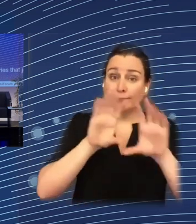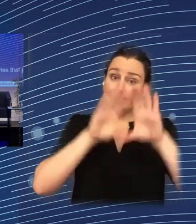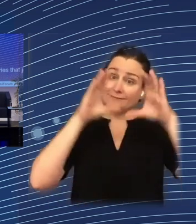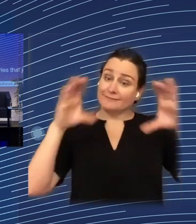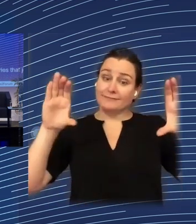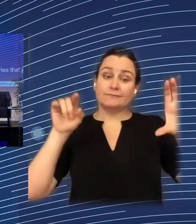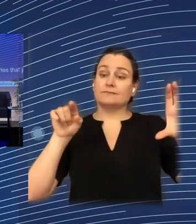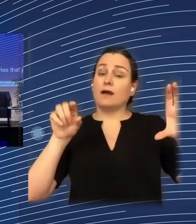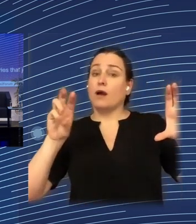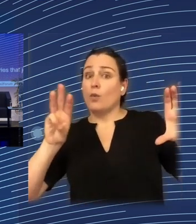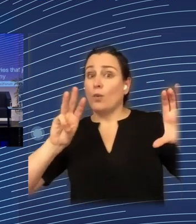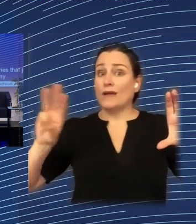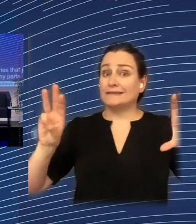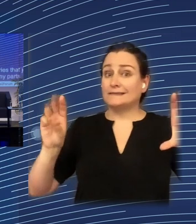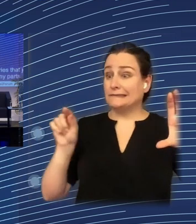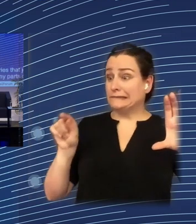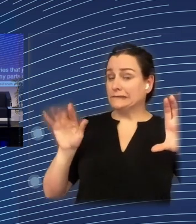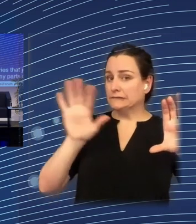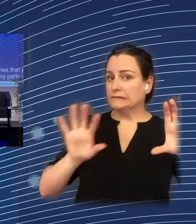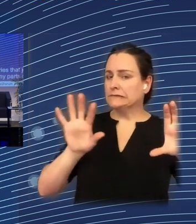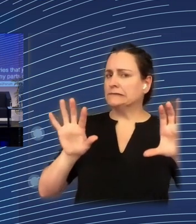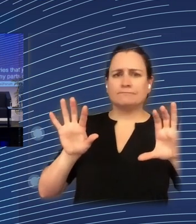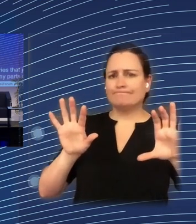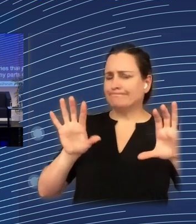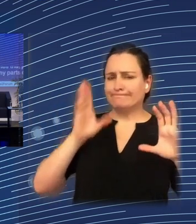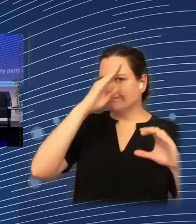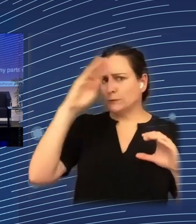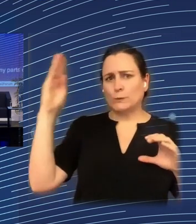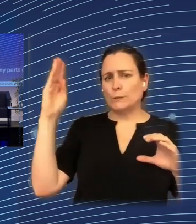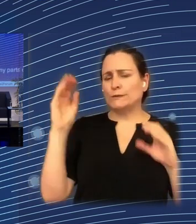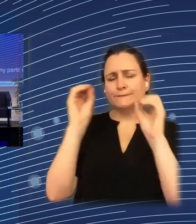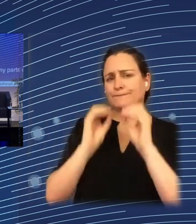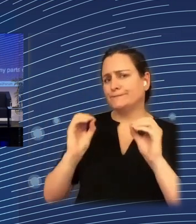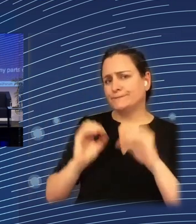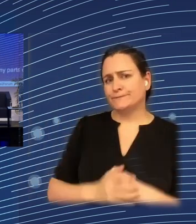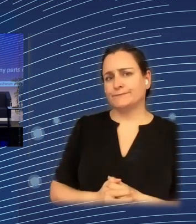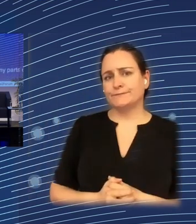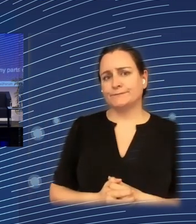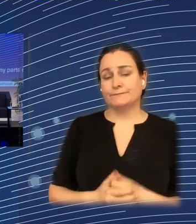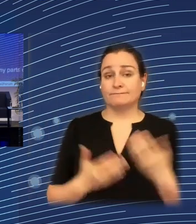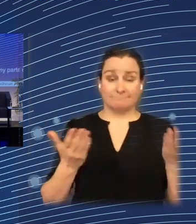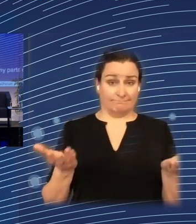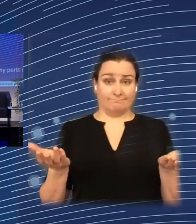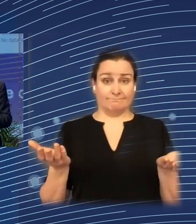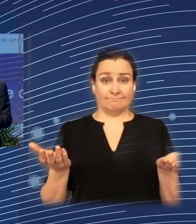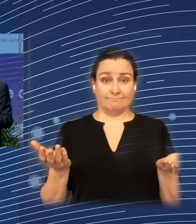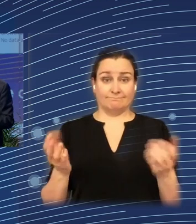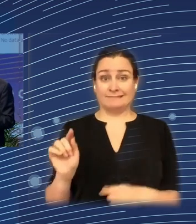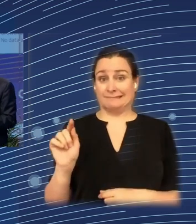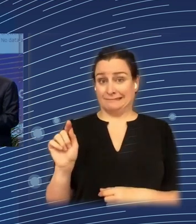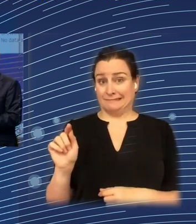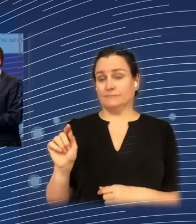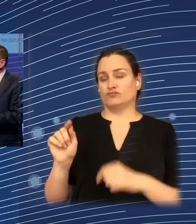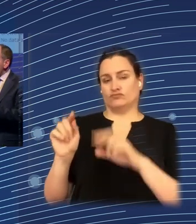Europe. So what we have witnessed as a result of that is, on the one hand, significant national convergence,